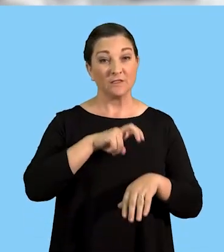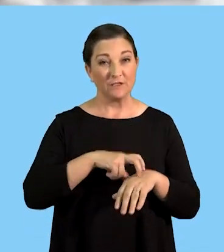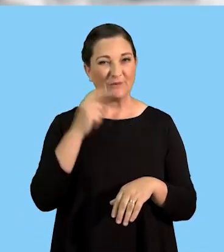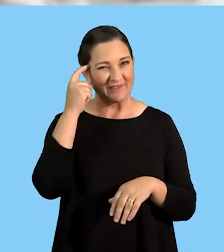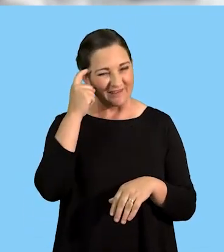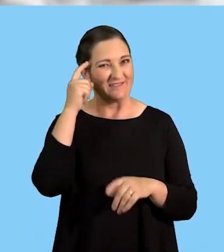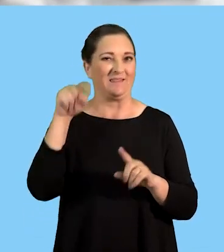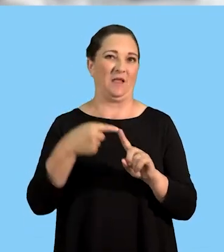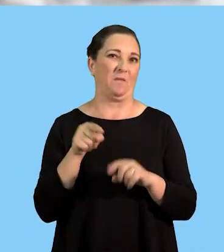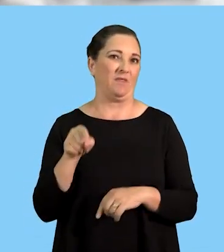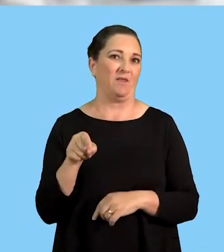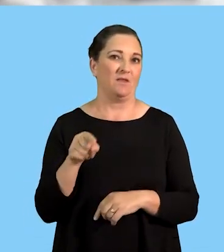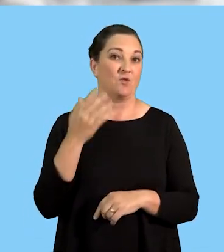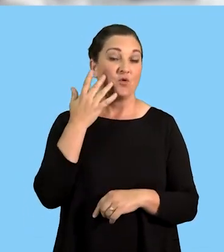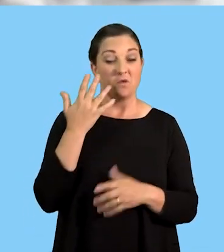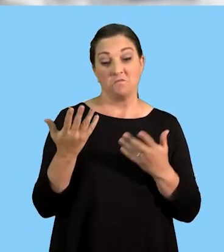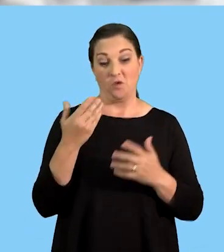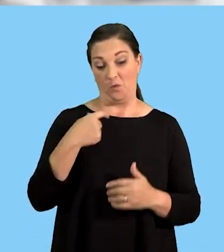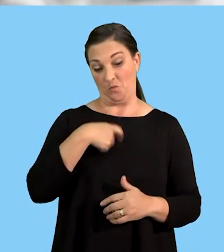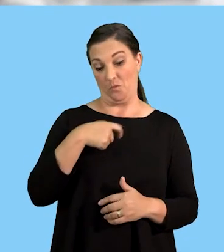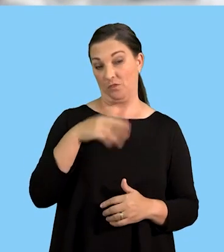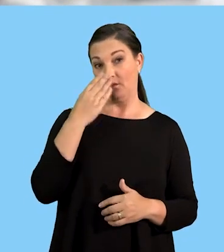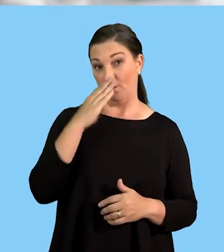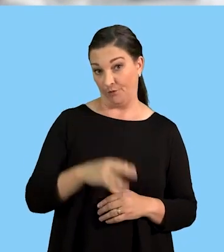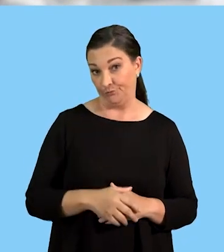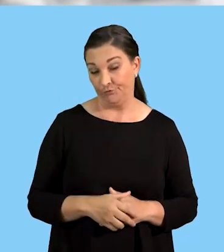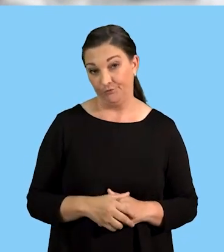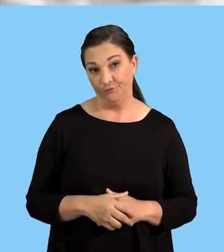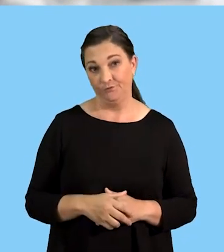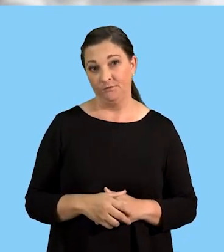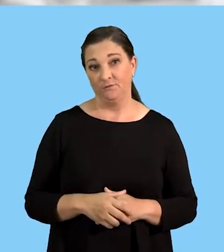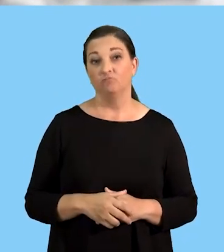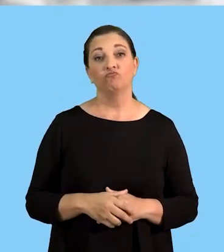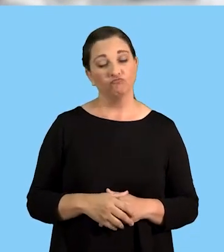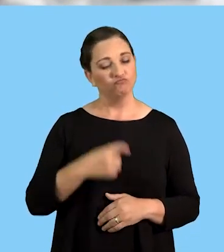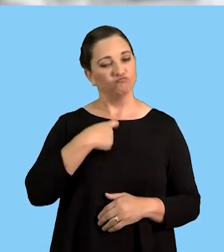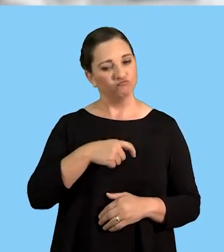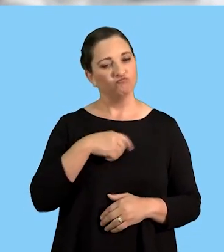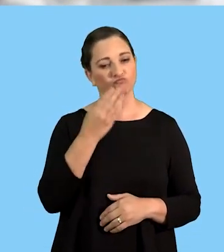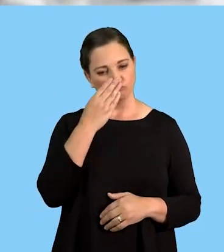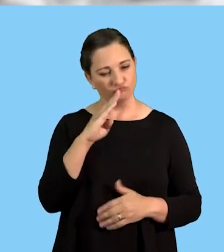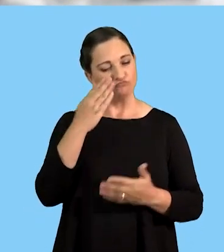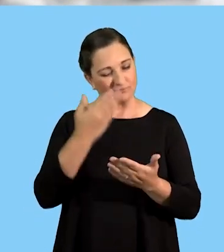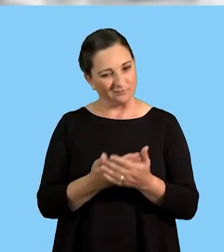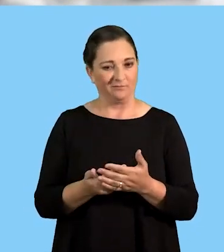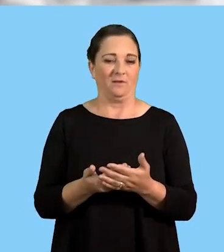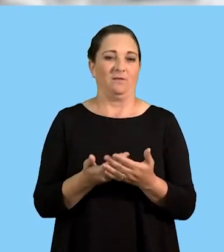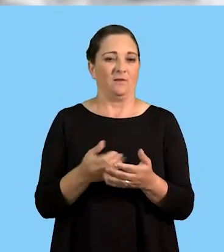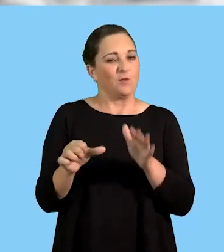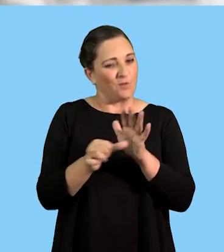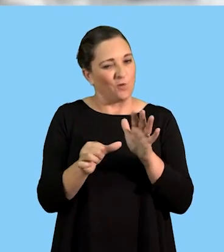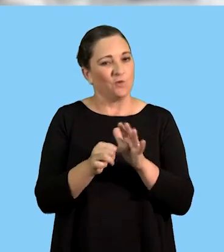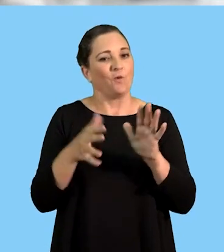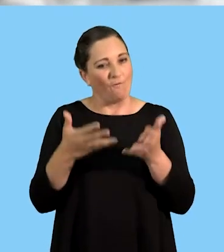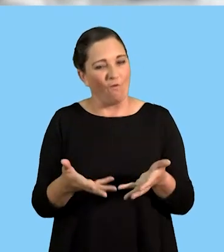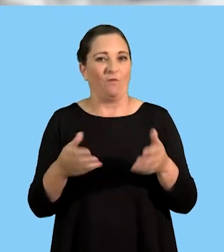considered when you are looking into the role of personal attitude. So, the personal attitude contributes to the success